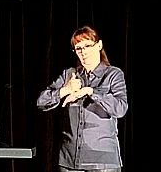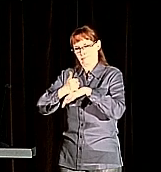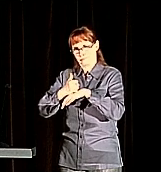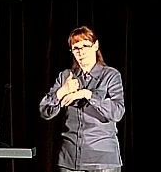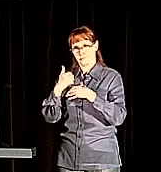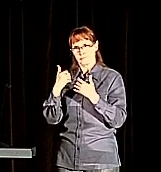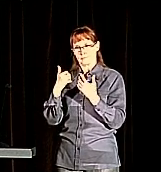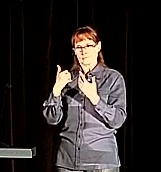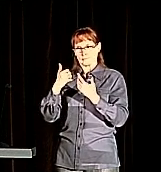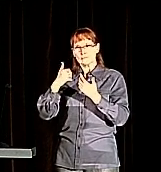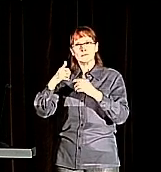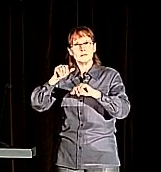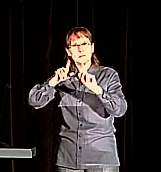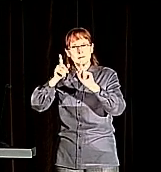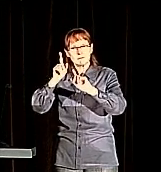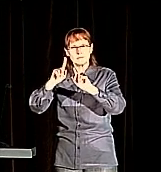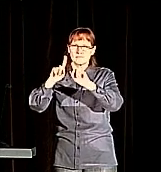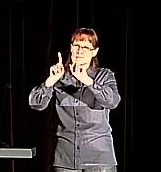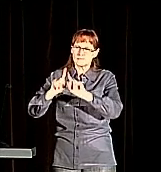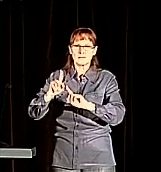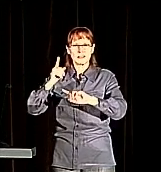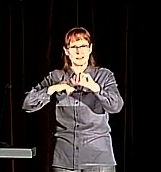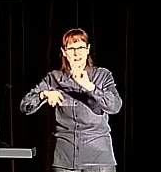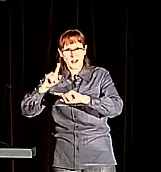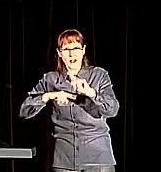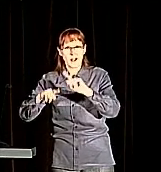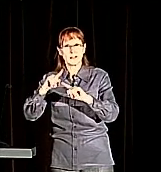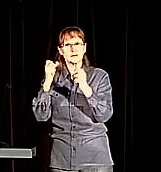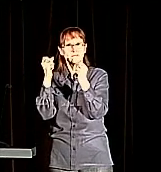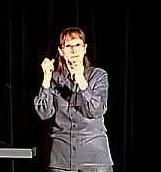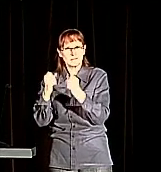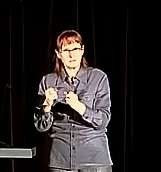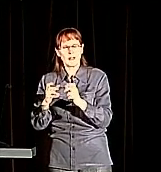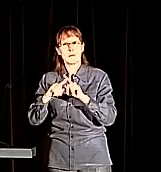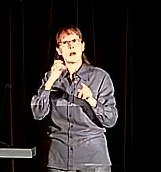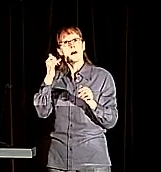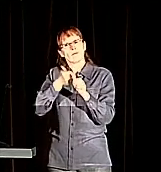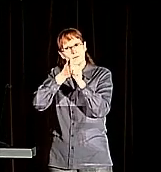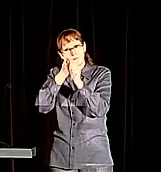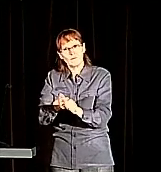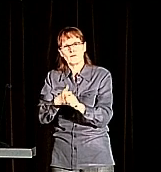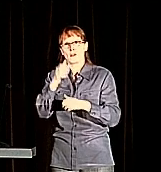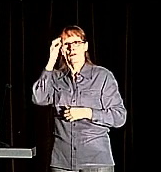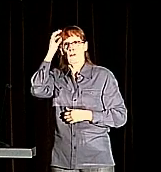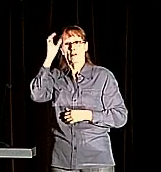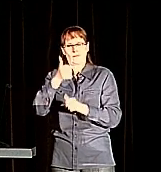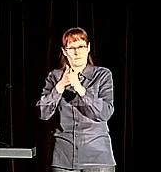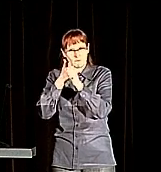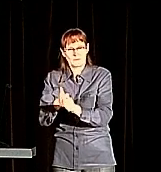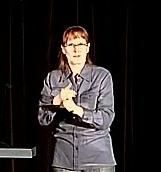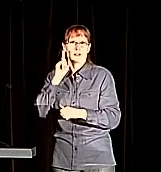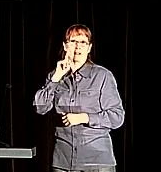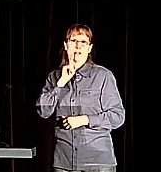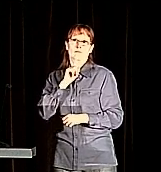these words mean, you know, and the signs themselves, of course, we've organized them by the category.